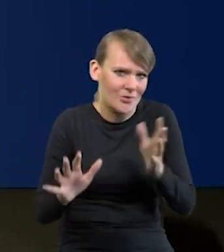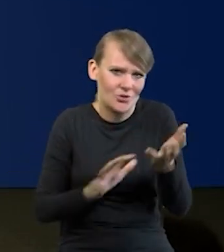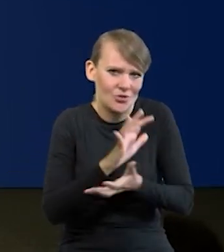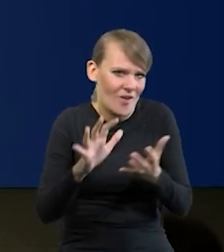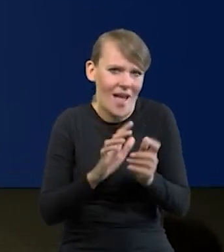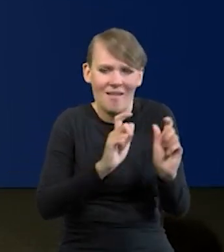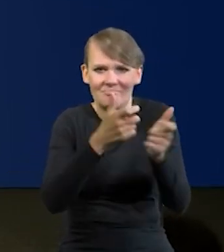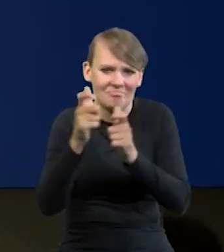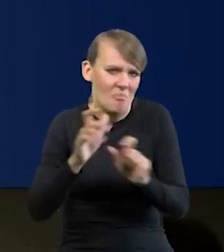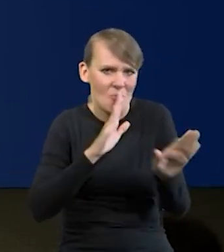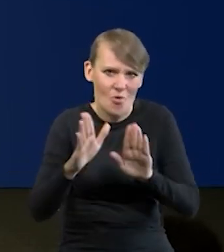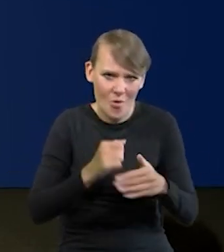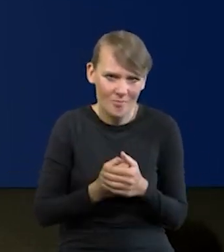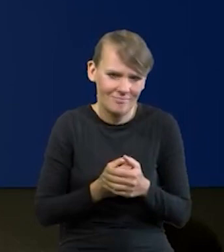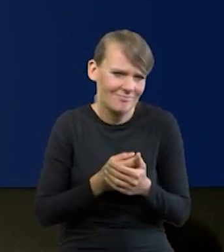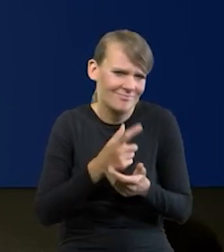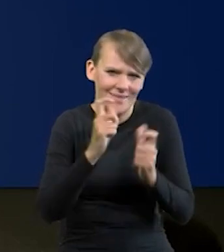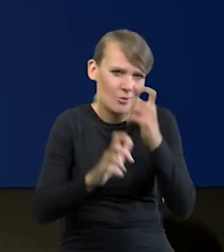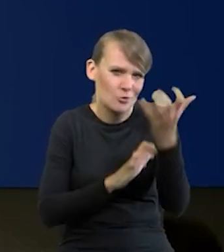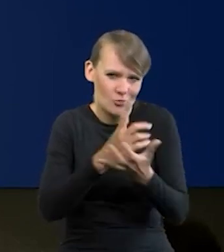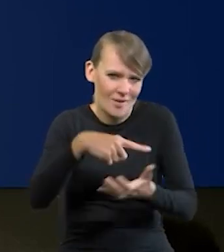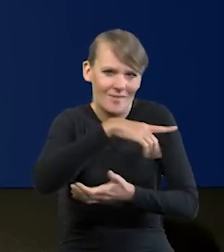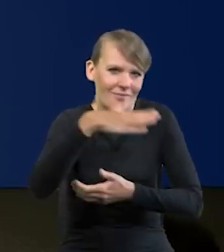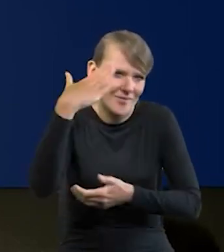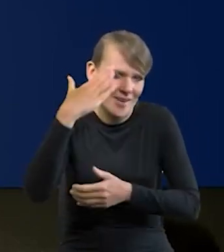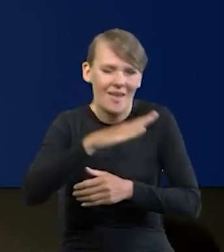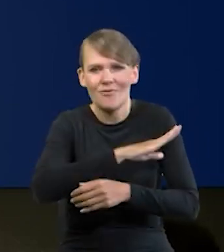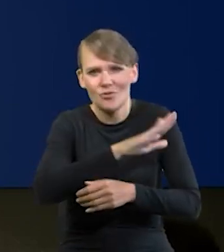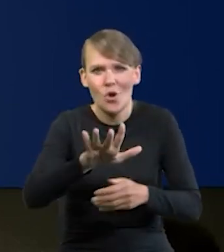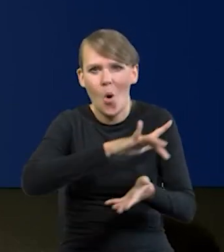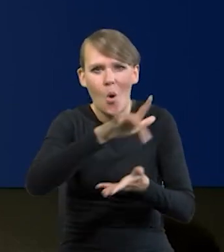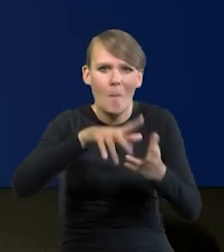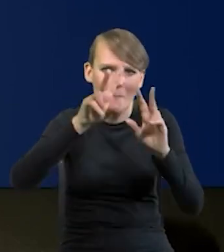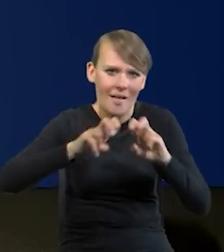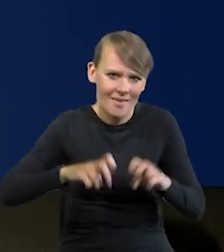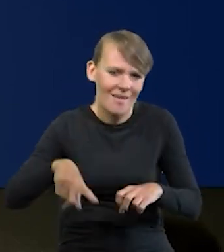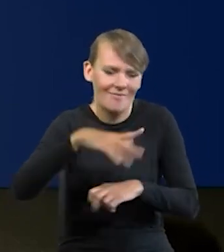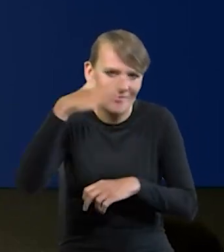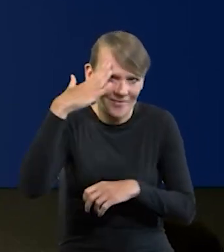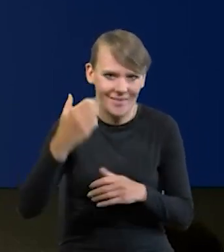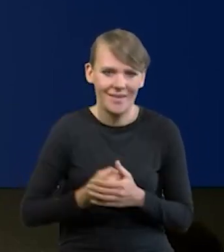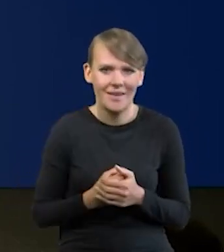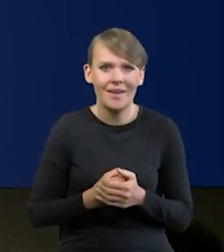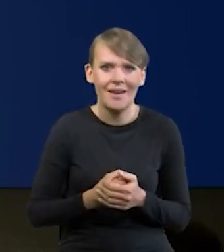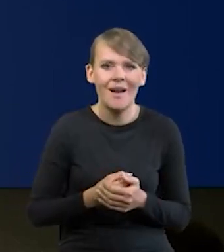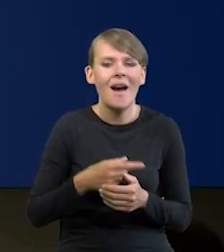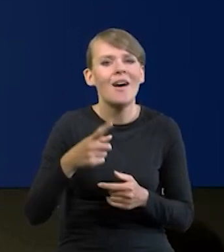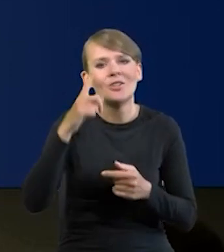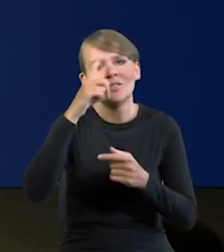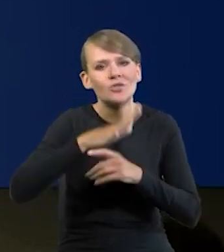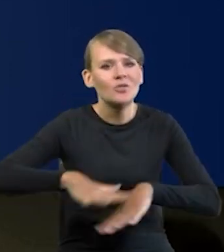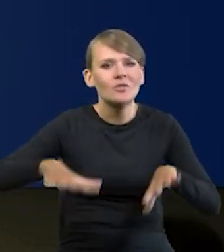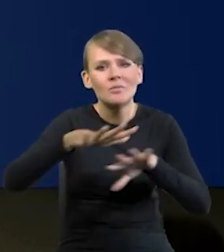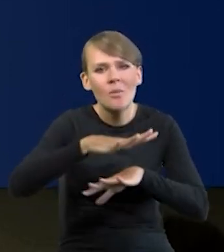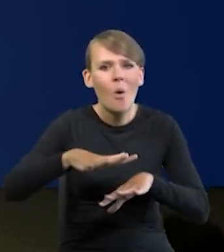75% points in September, said Glapiński, was important. However, we prefer making regular small changes instead